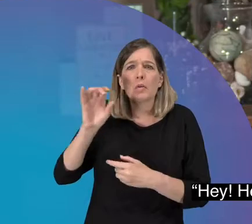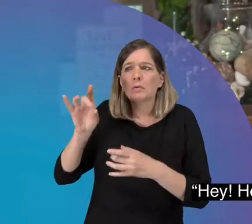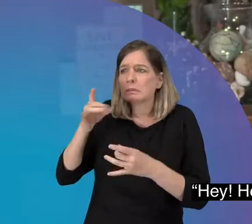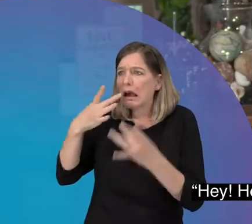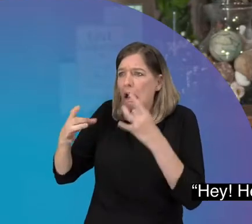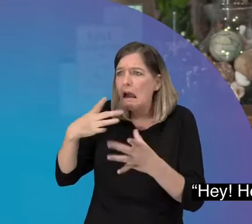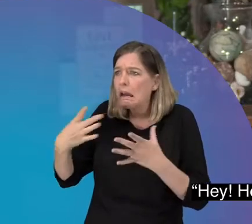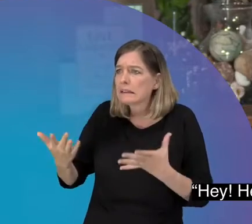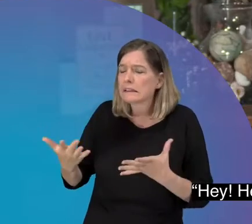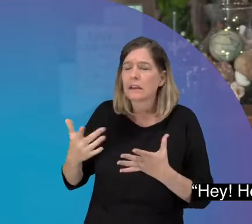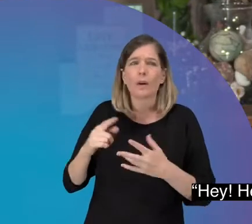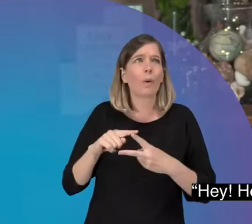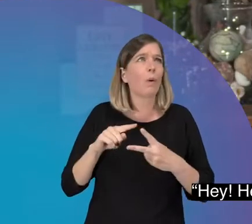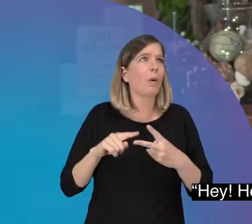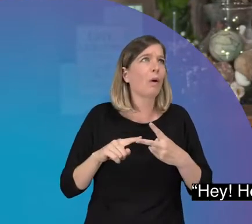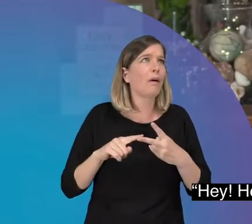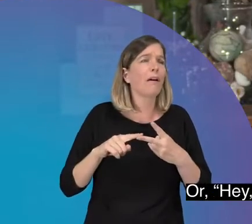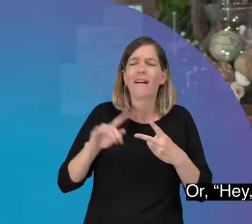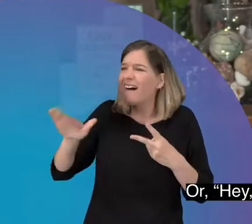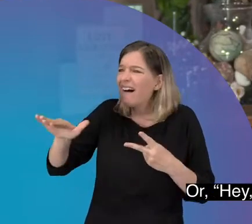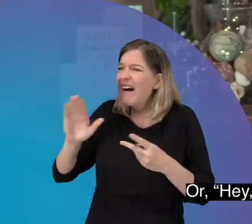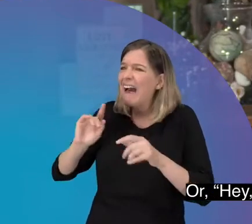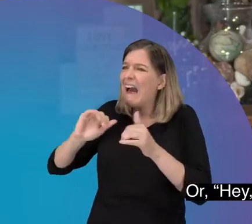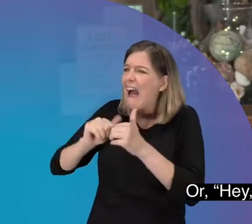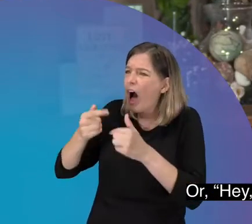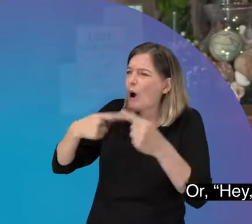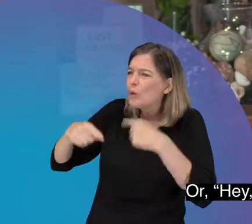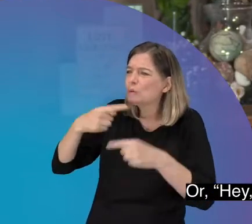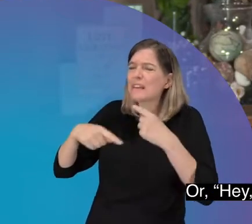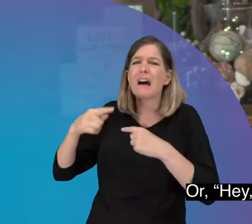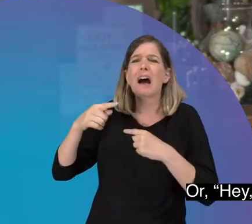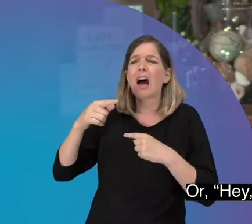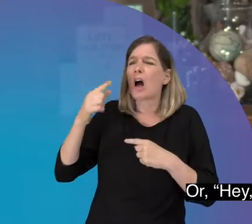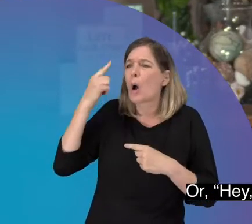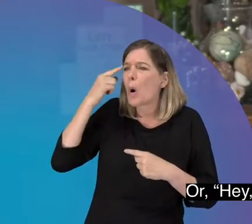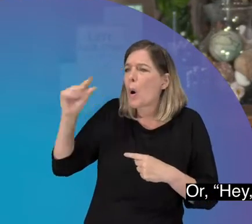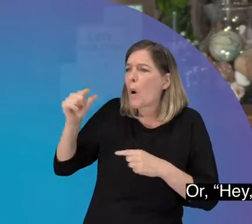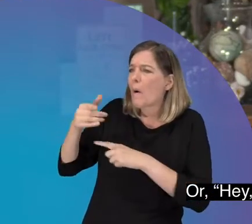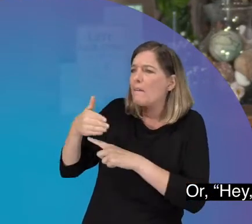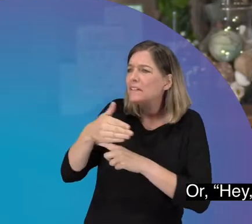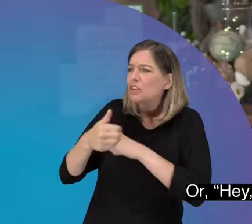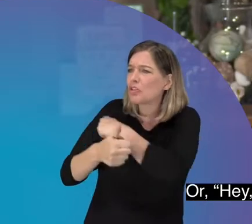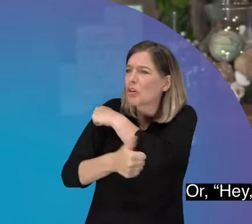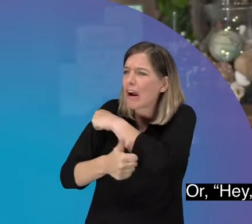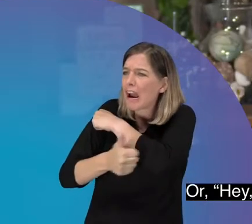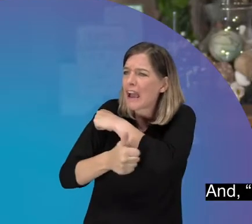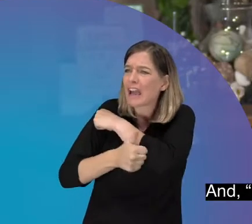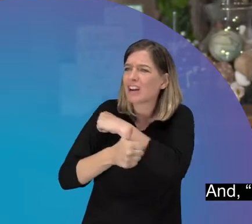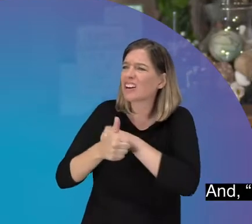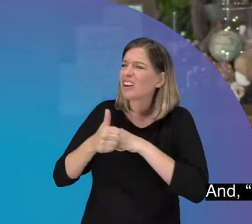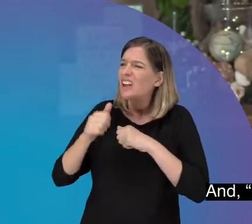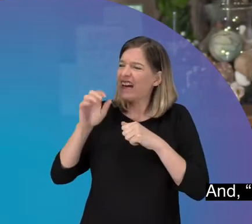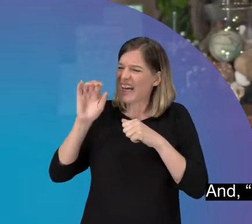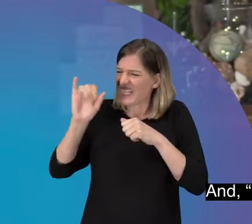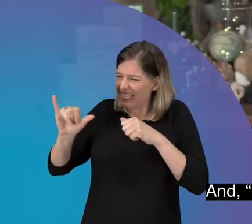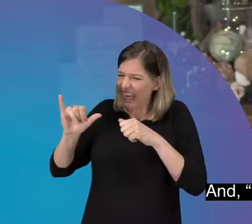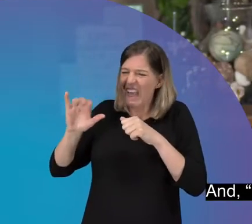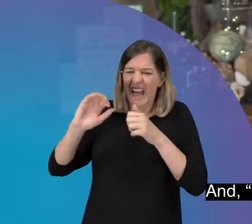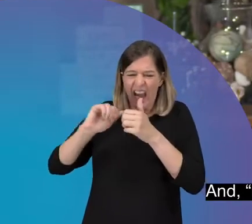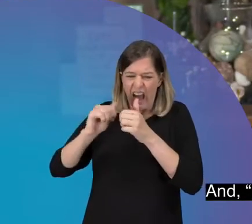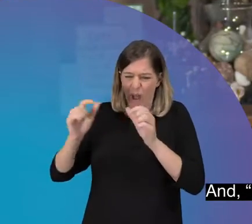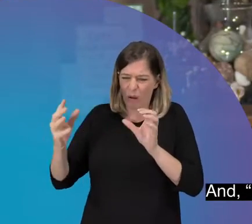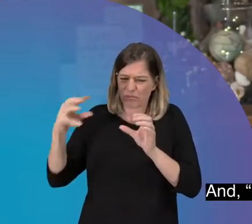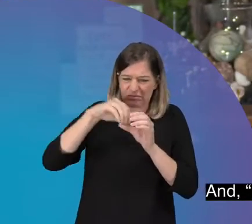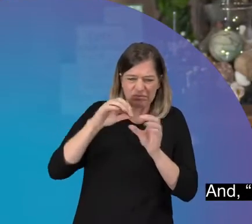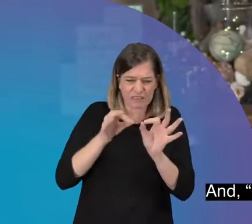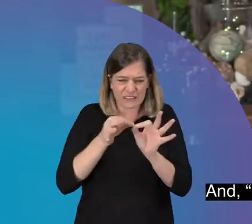do you sign fruit snacks? You know? Or, hey, how would you sign goldfish crackers? You know, and how would I sign that in a sentence,